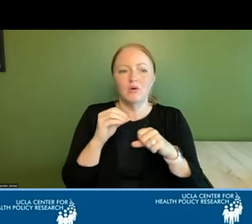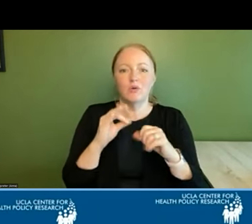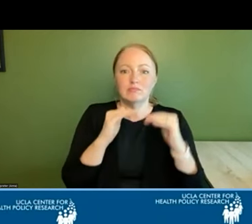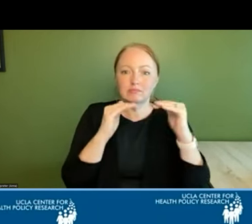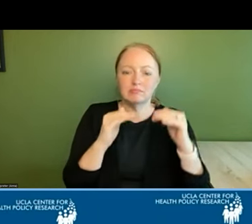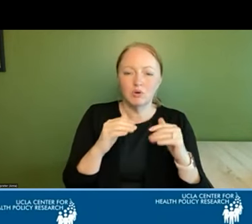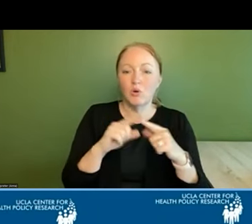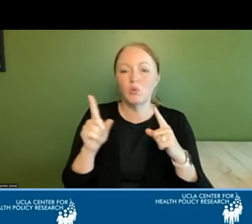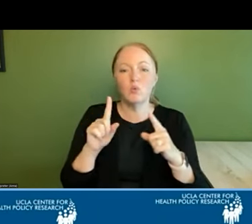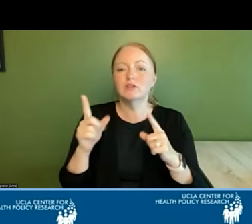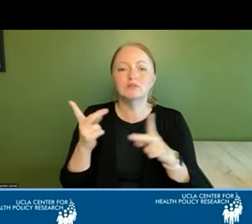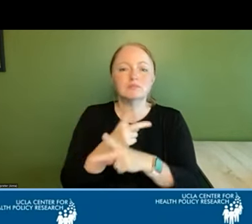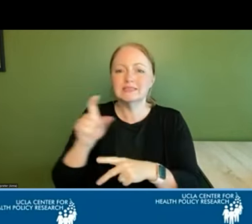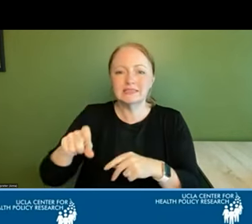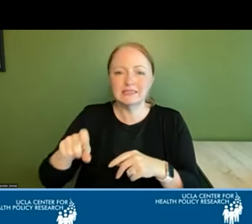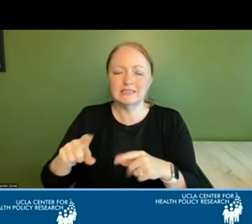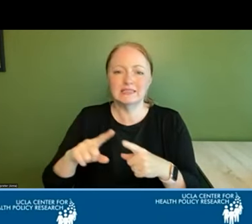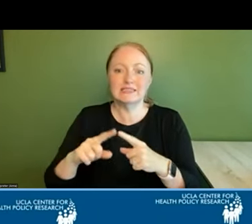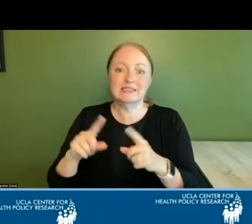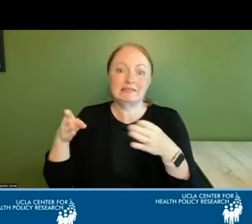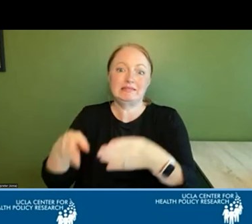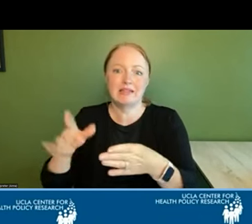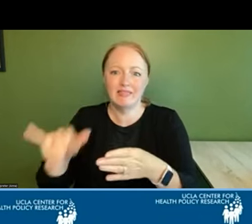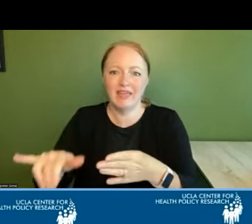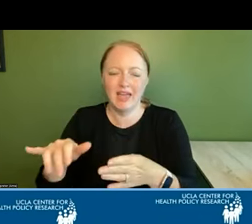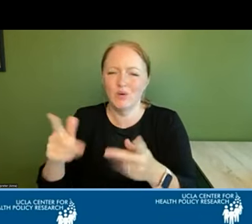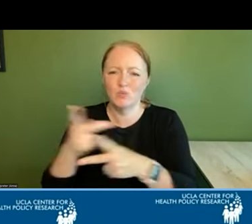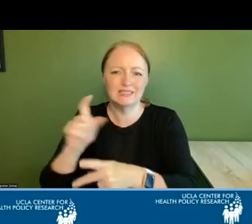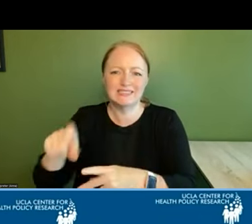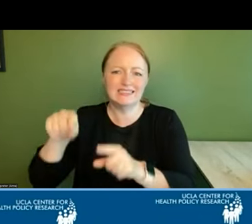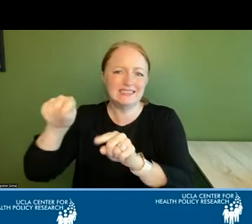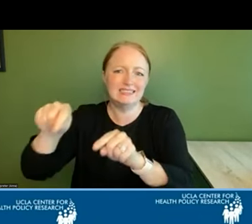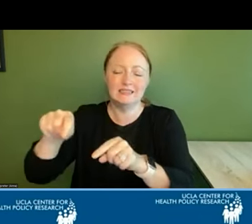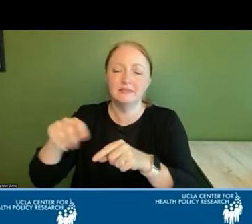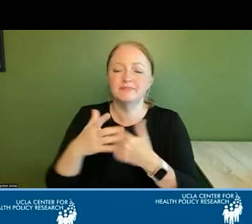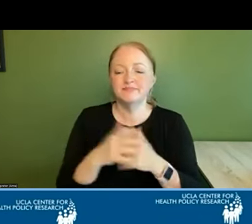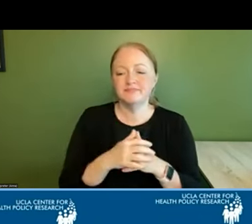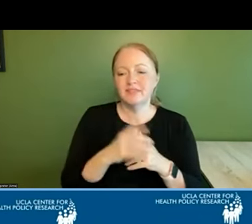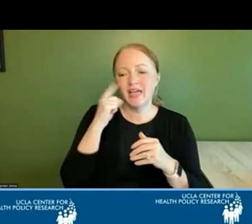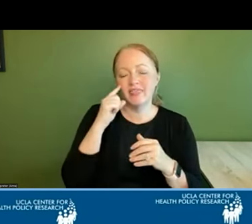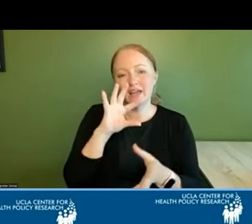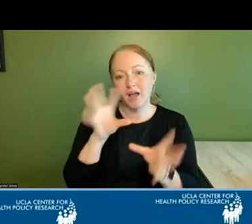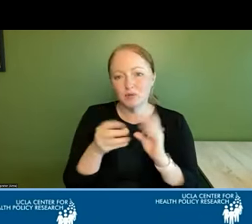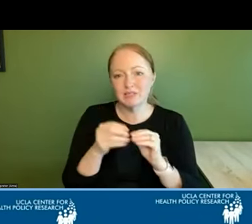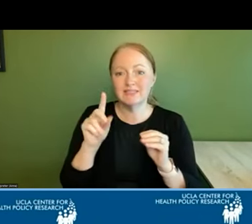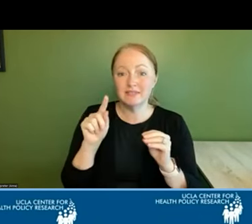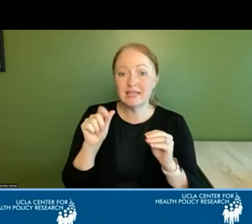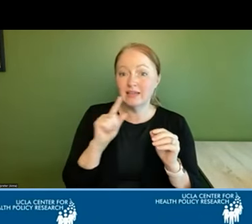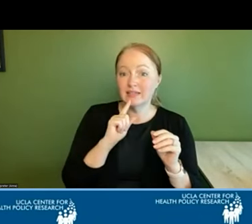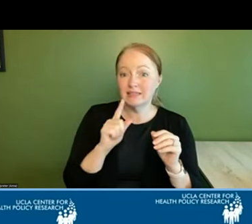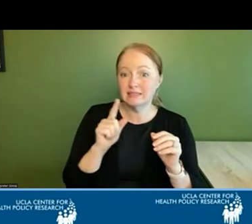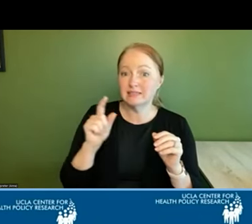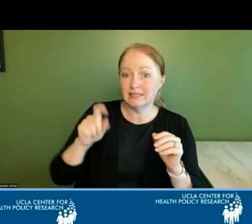a bigger biggest need to move the needle and therefore want to focus attention on it and so i think having the comprehensive data is